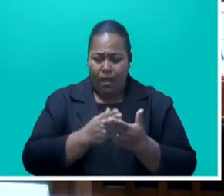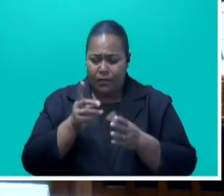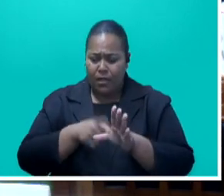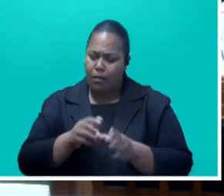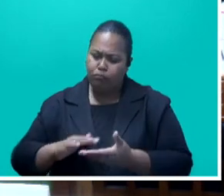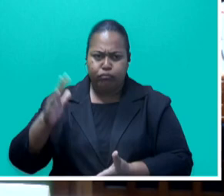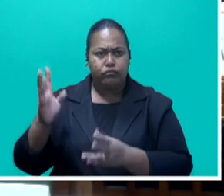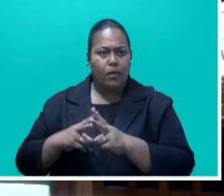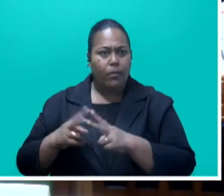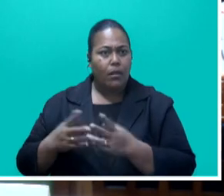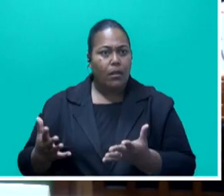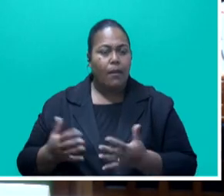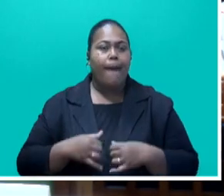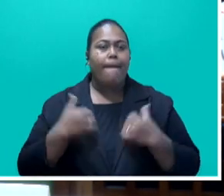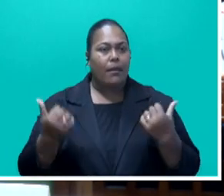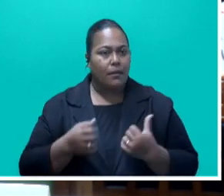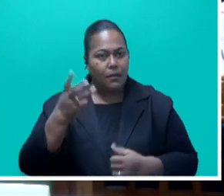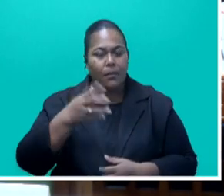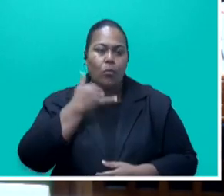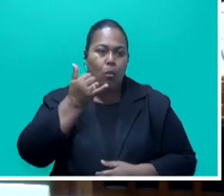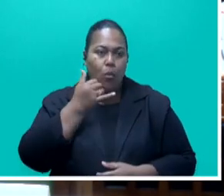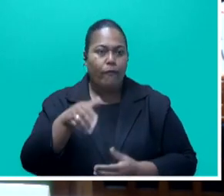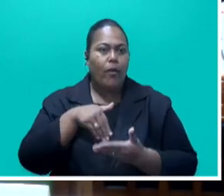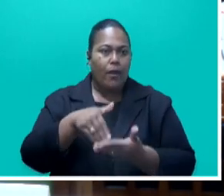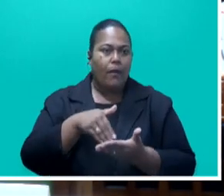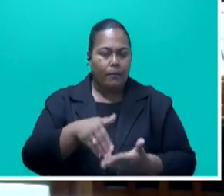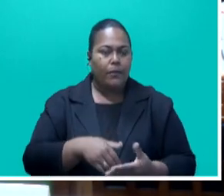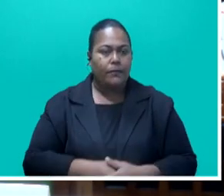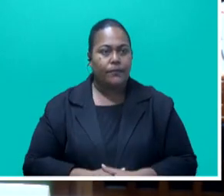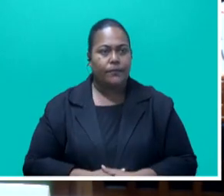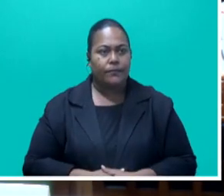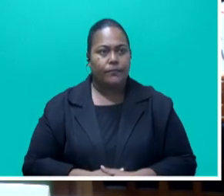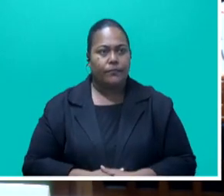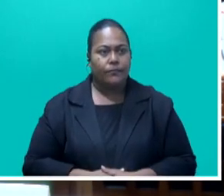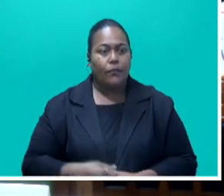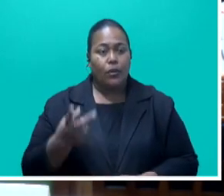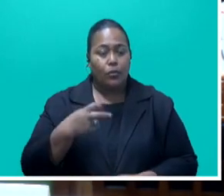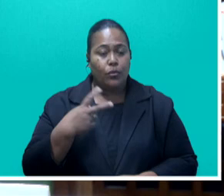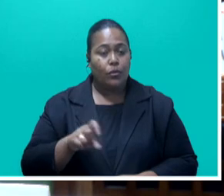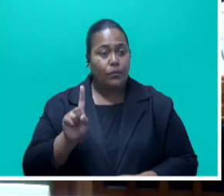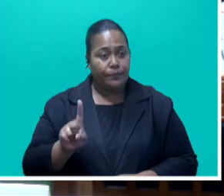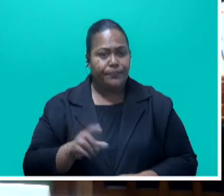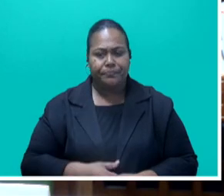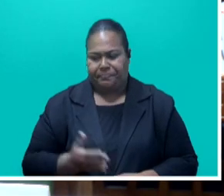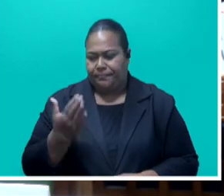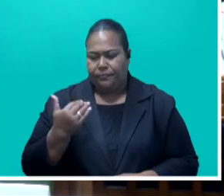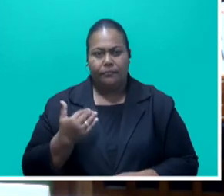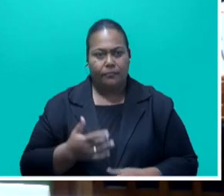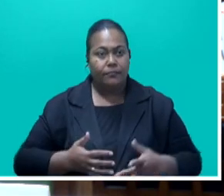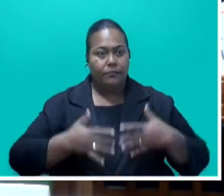again, Honorable Speaker, in 2021, which is, again, the recent statistics